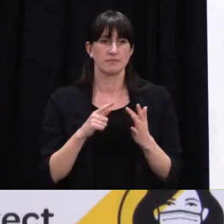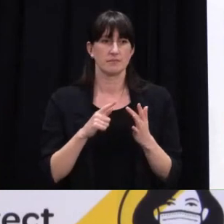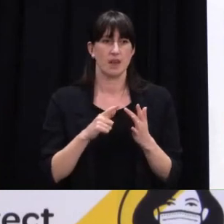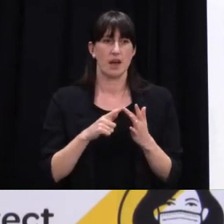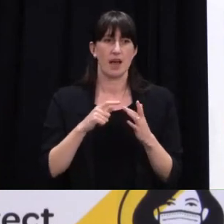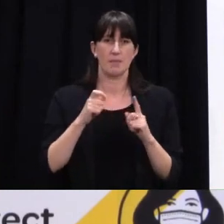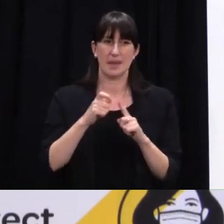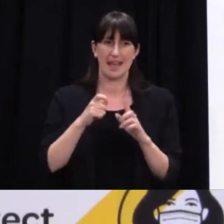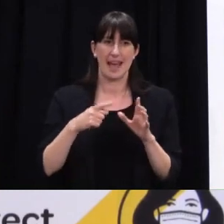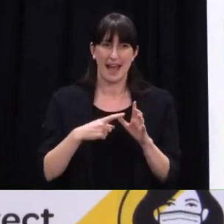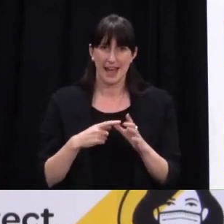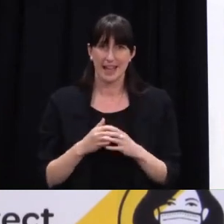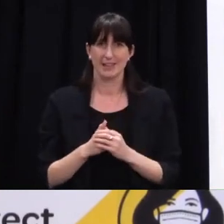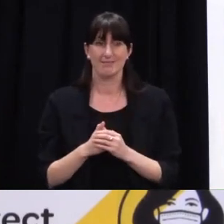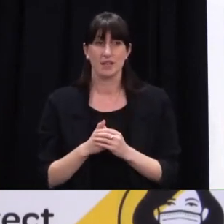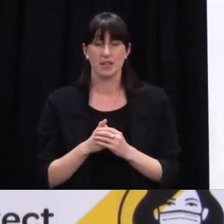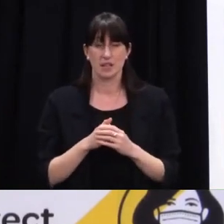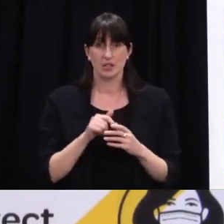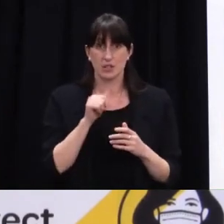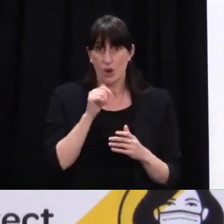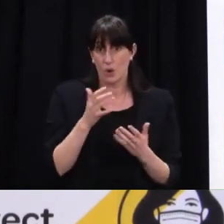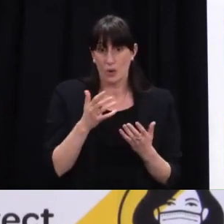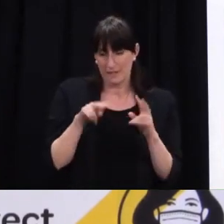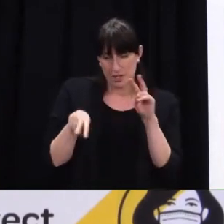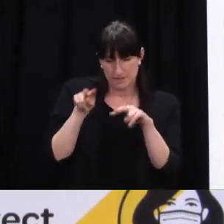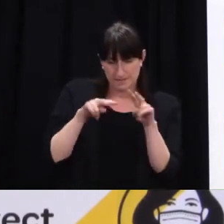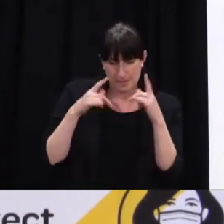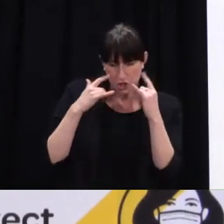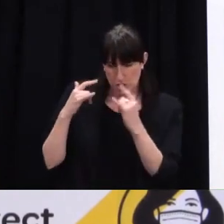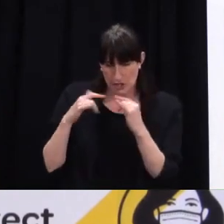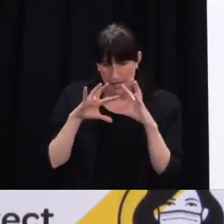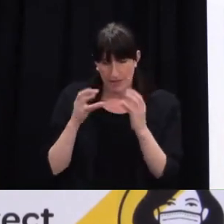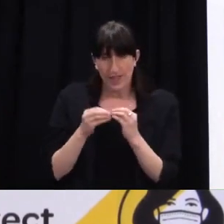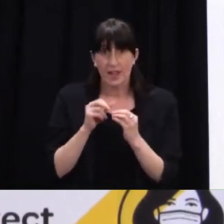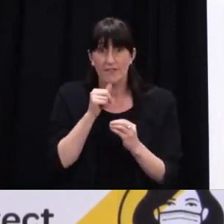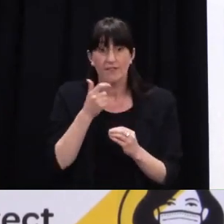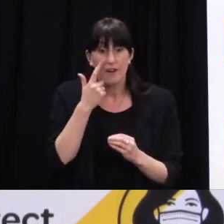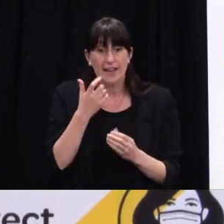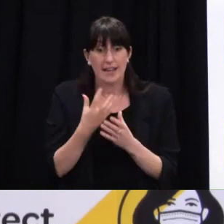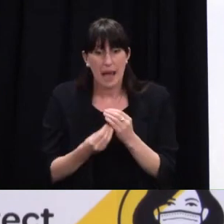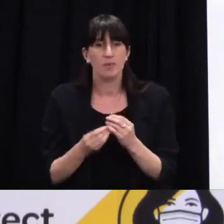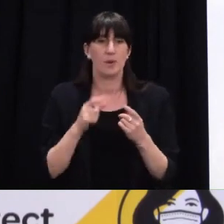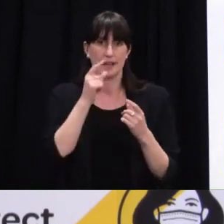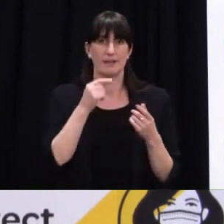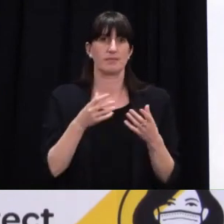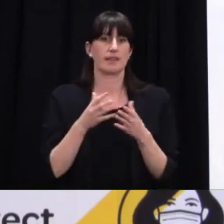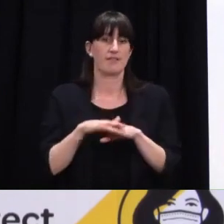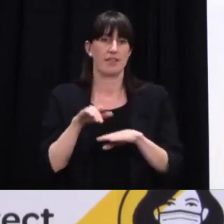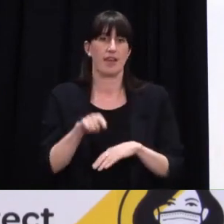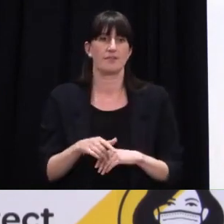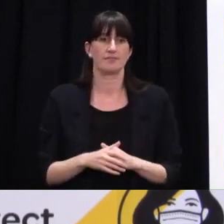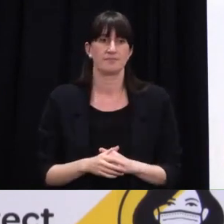gap we fill it if there's not it may yet well be that they'll cover everything we need to know regarding